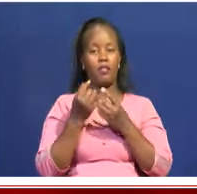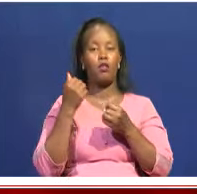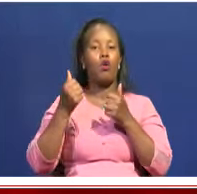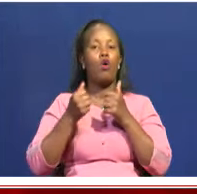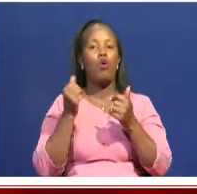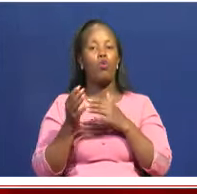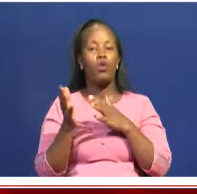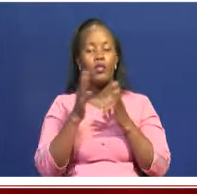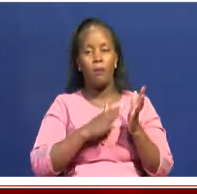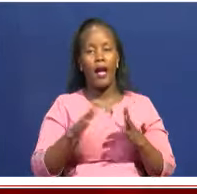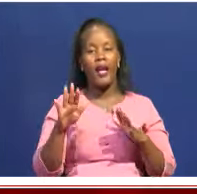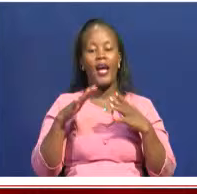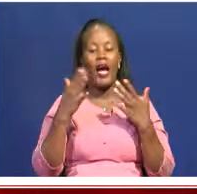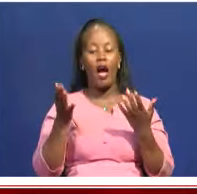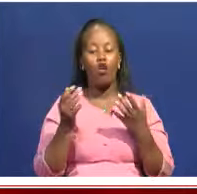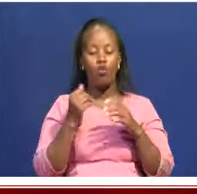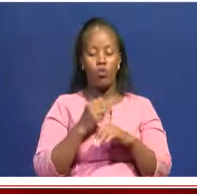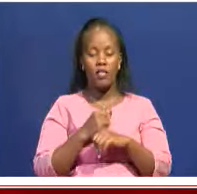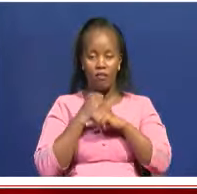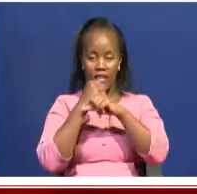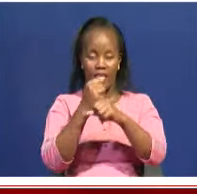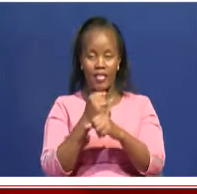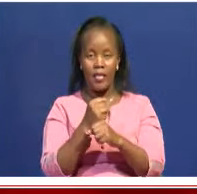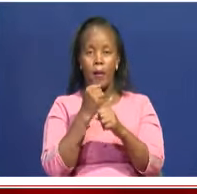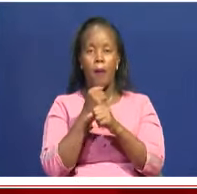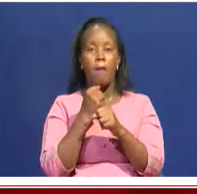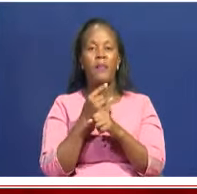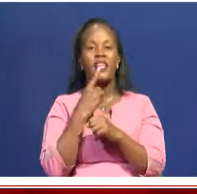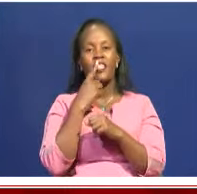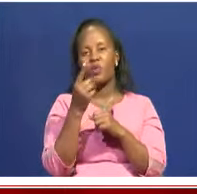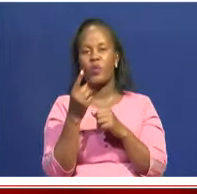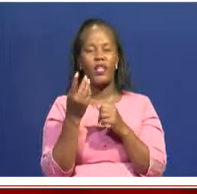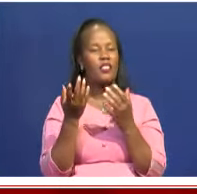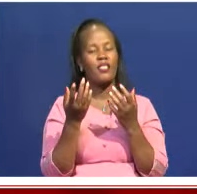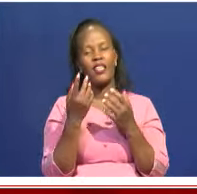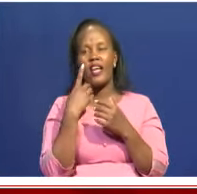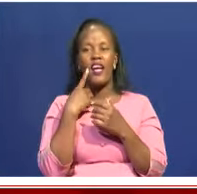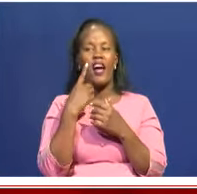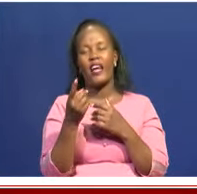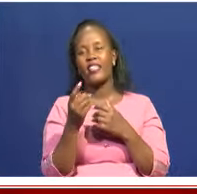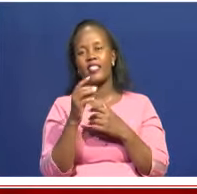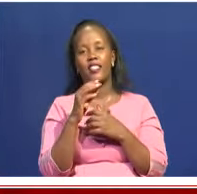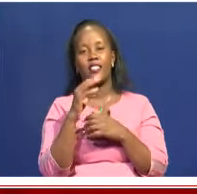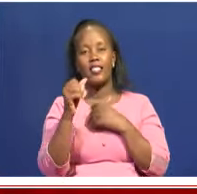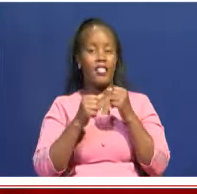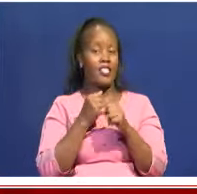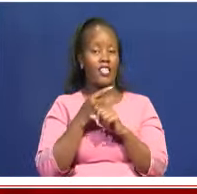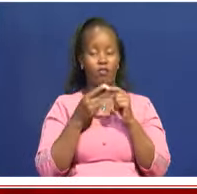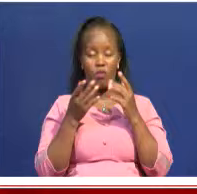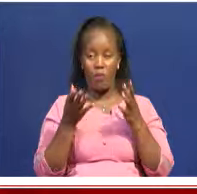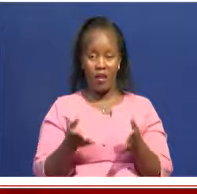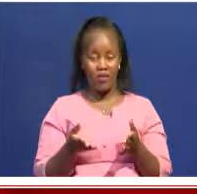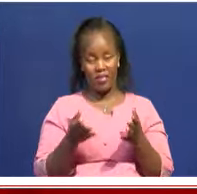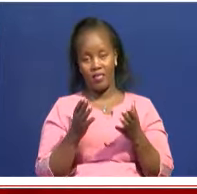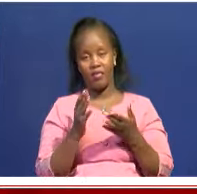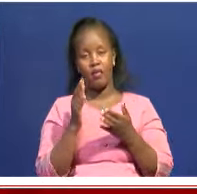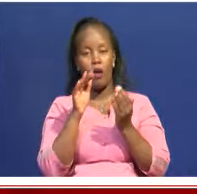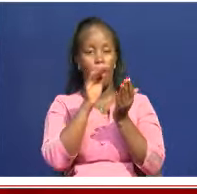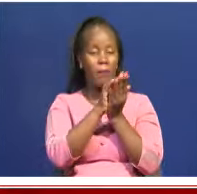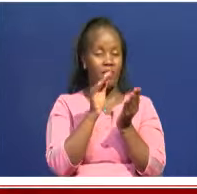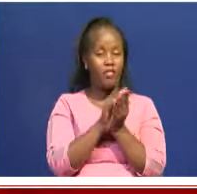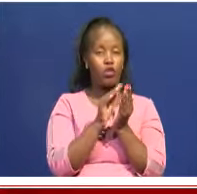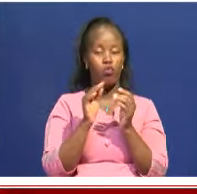safeguarding our cultures, ensuring that hundreds of years from now, our heritage sites will still be standing and still